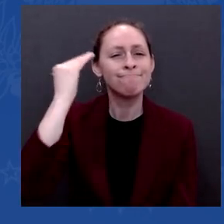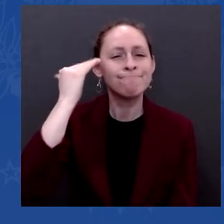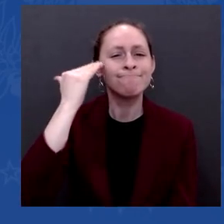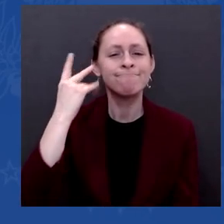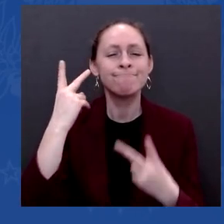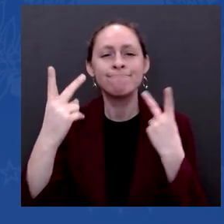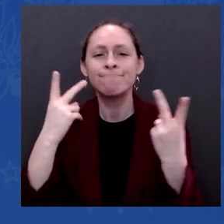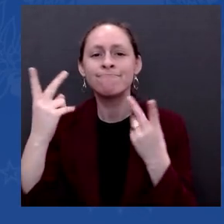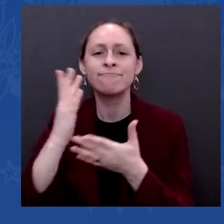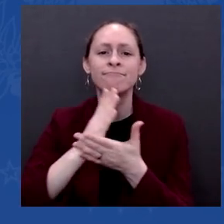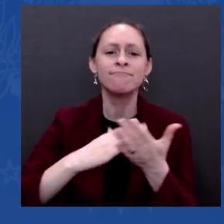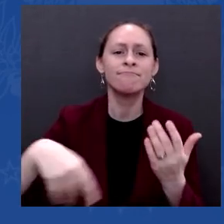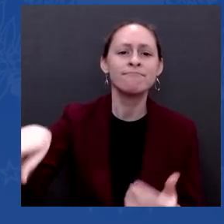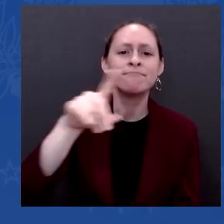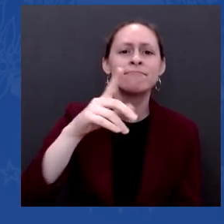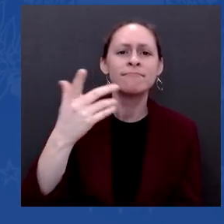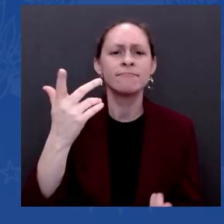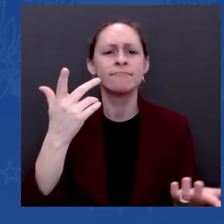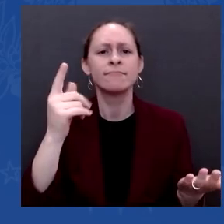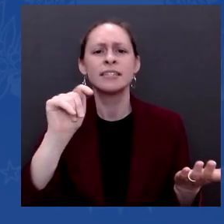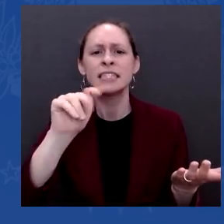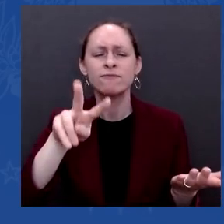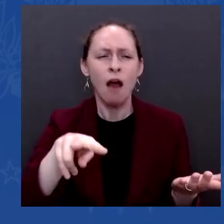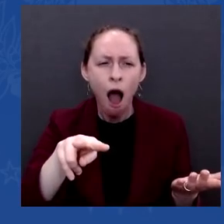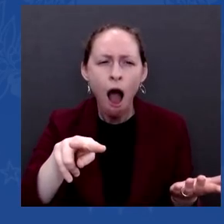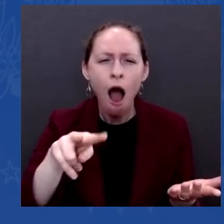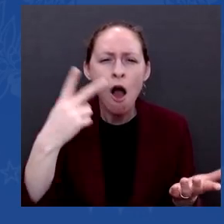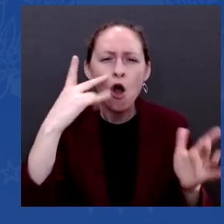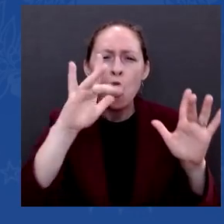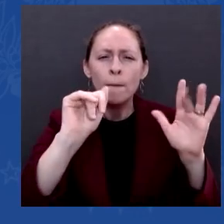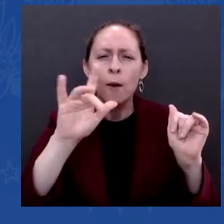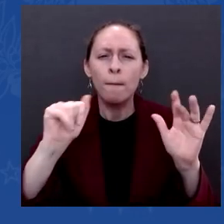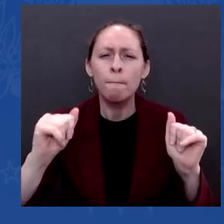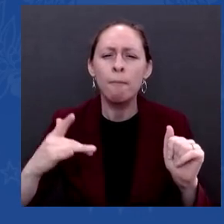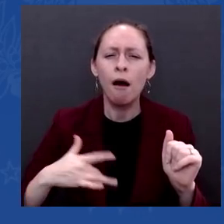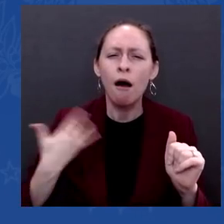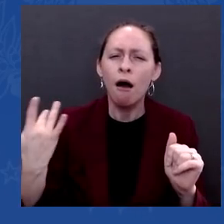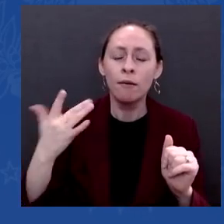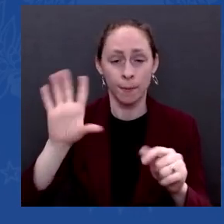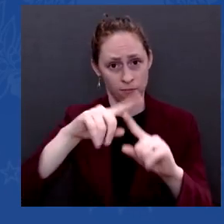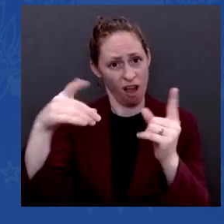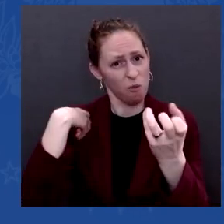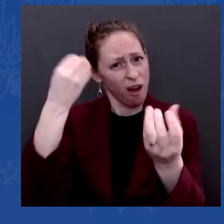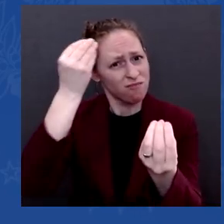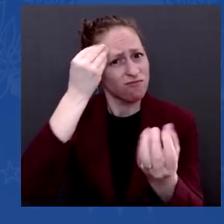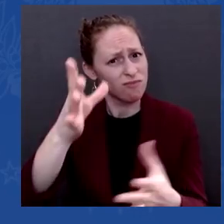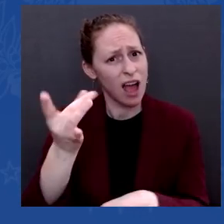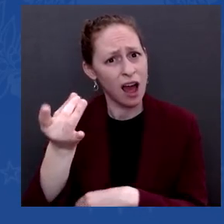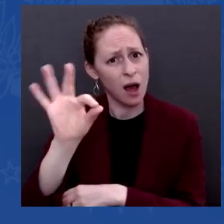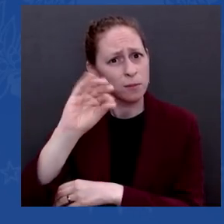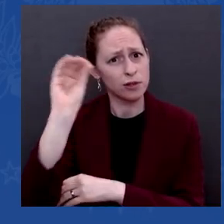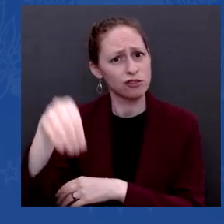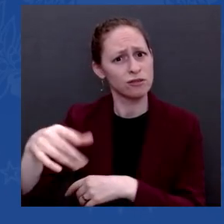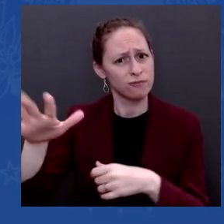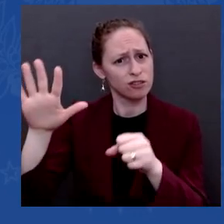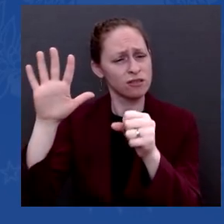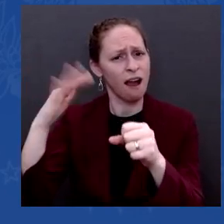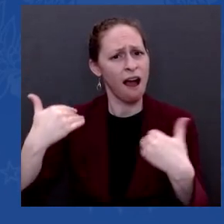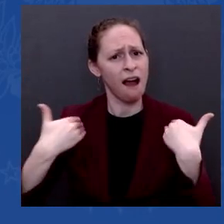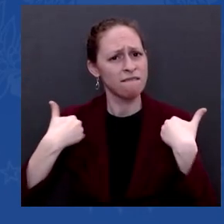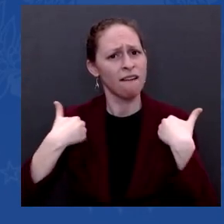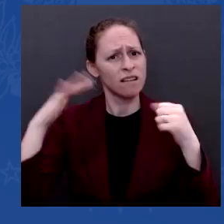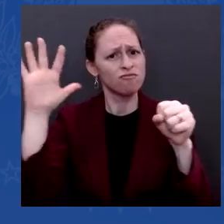only a few points below what it was before the pandemic. But our work is not done. One, my infrastructure law will